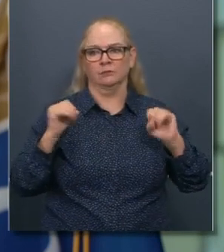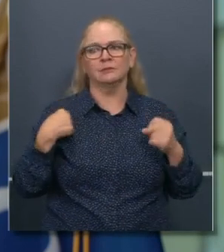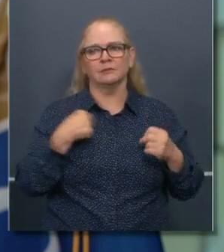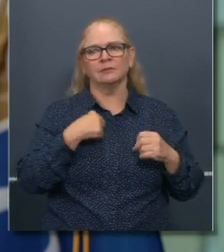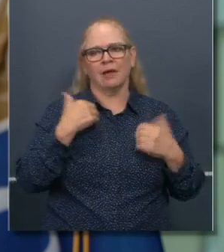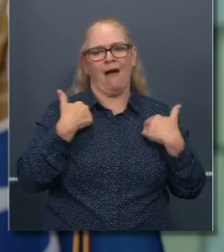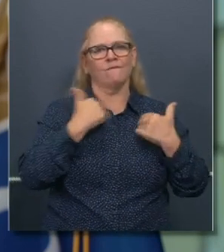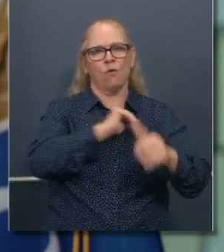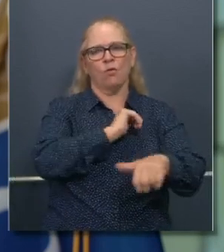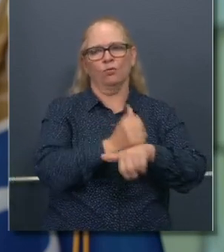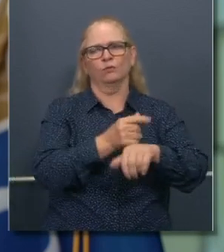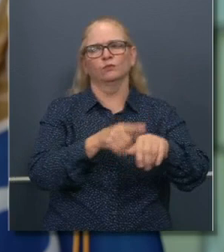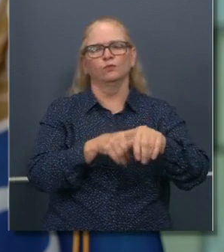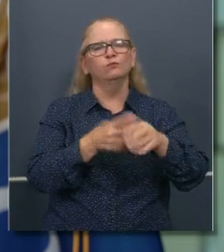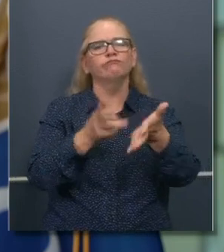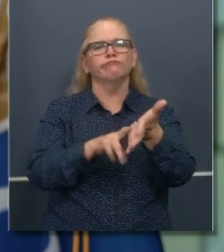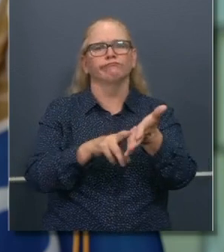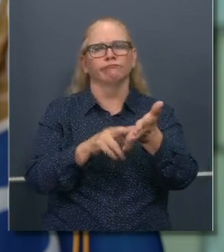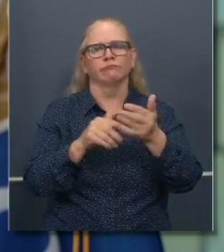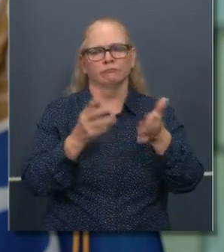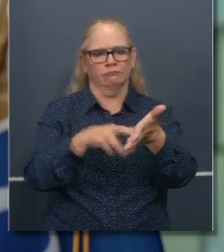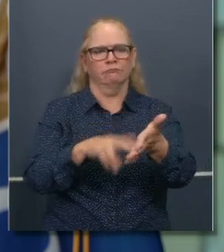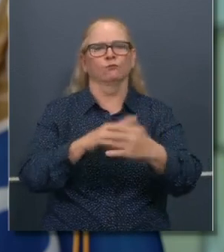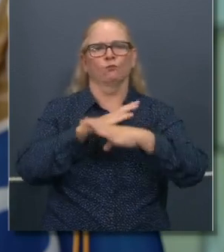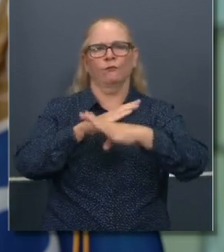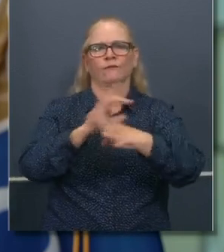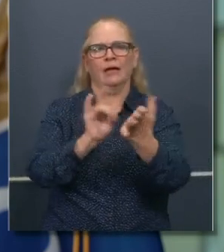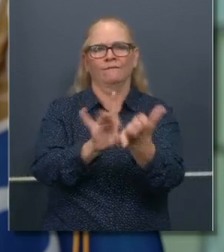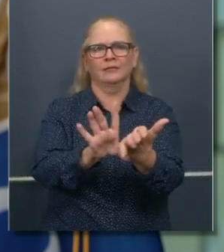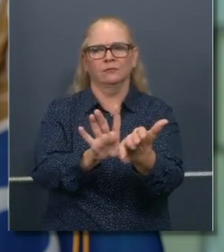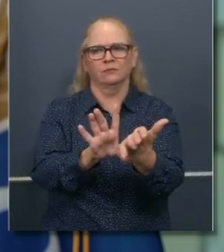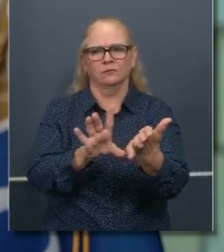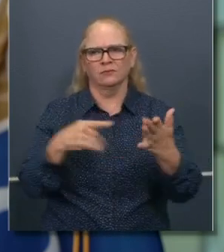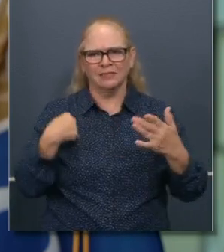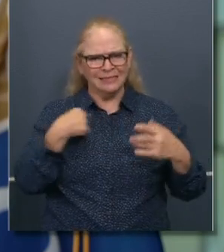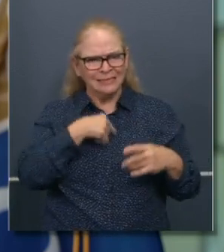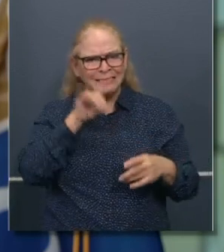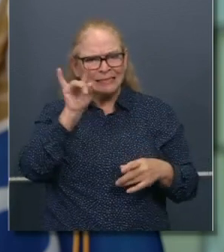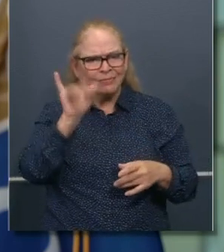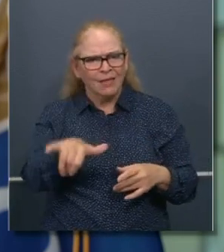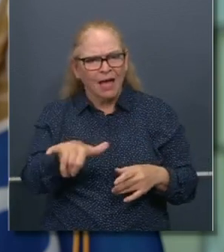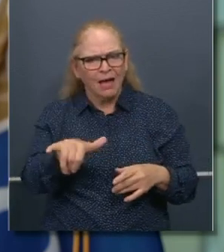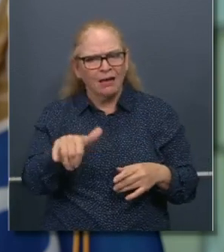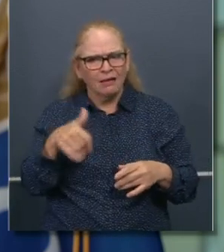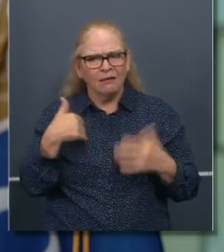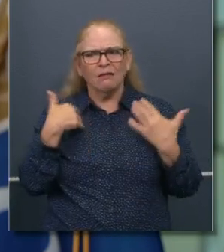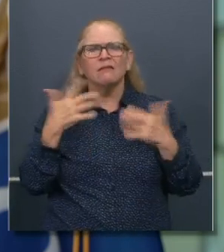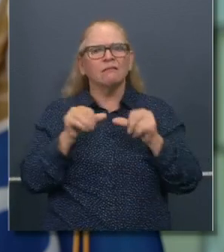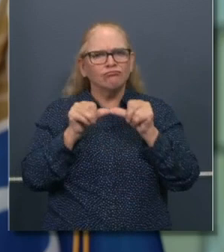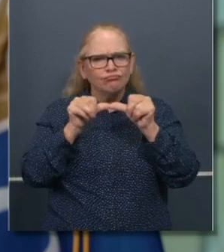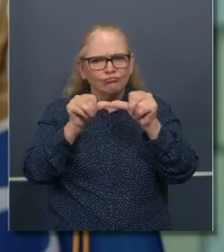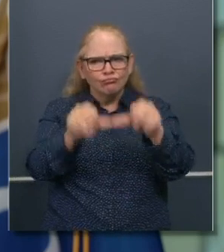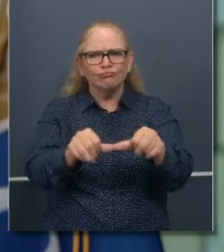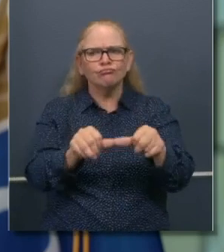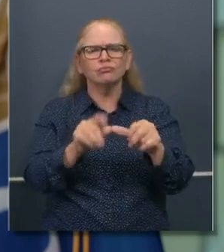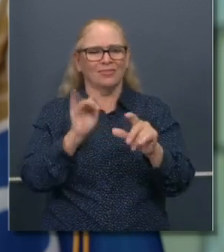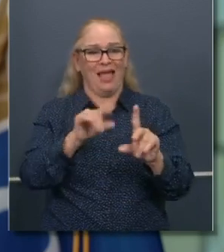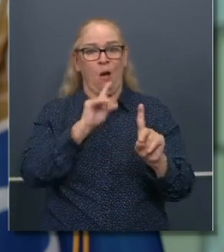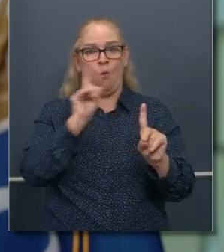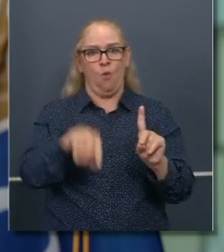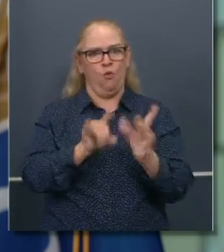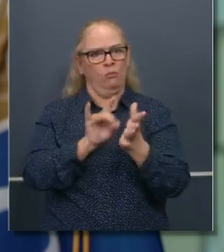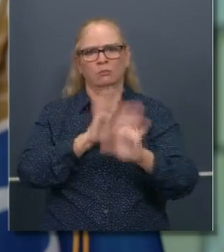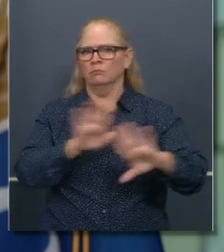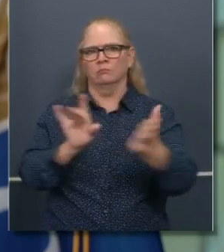this pandemic, uh, right now, uh, and that we've done that and we advanced those same, uh, orders in terms of capacity, uh,